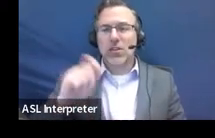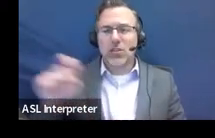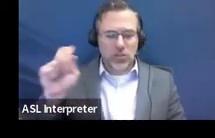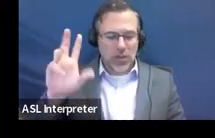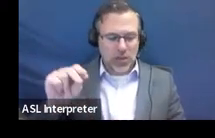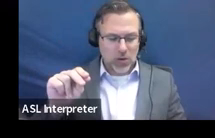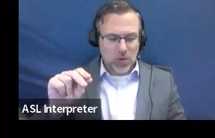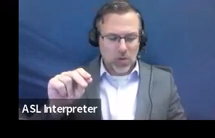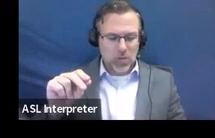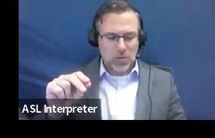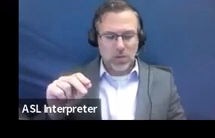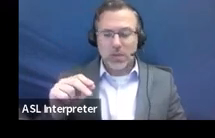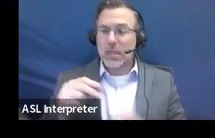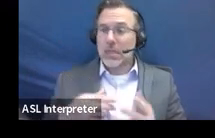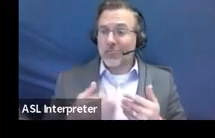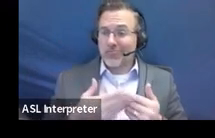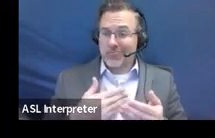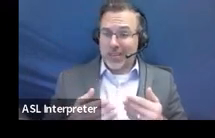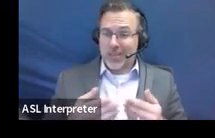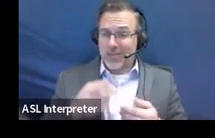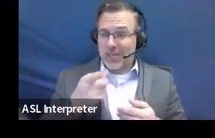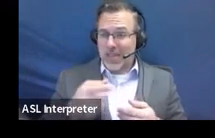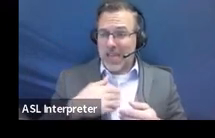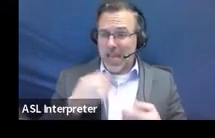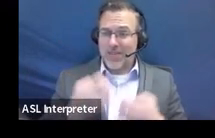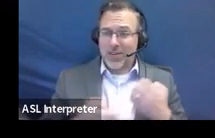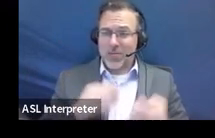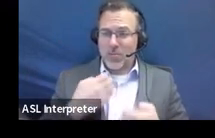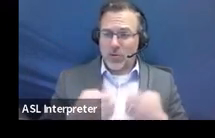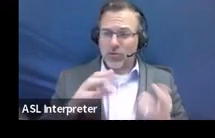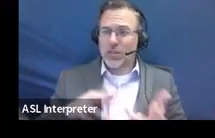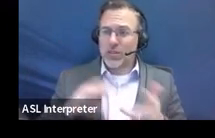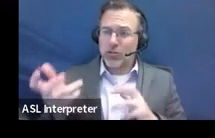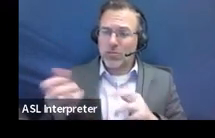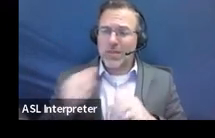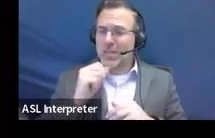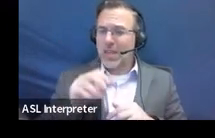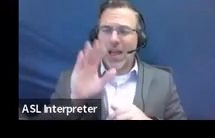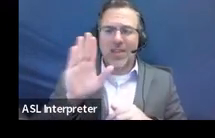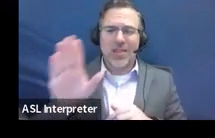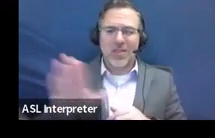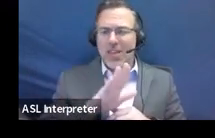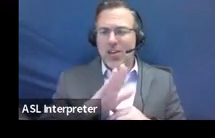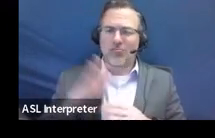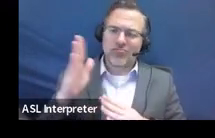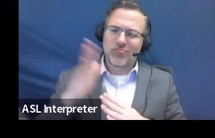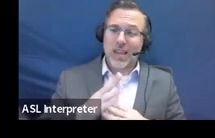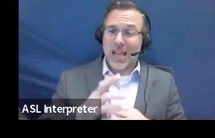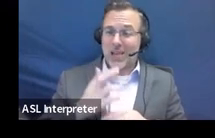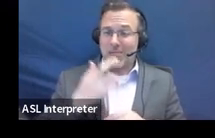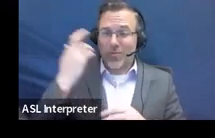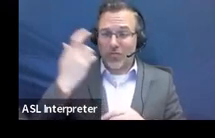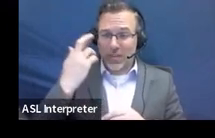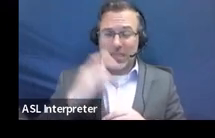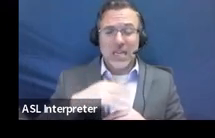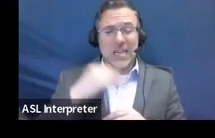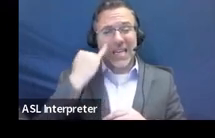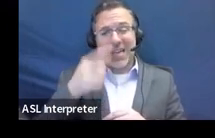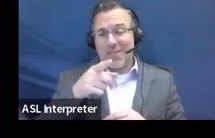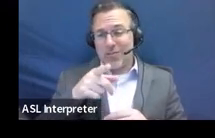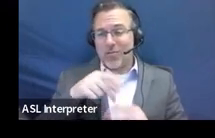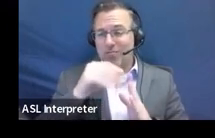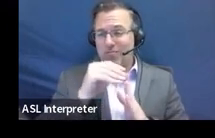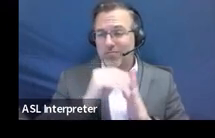Even if they do have an emotional disturbance, it isn't their primary. If you are filling this out and you are thinking, and